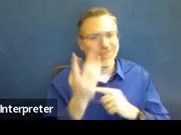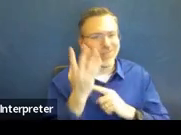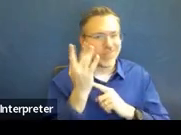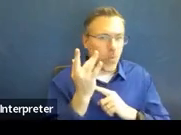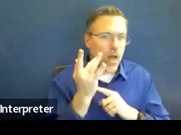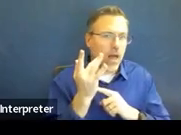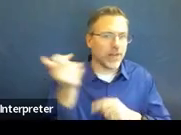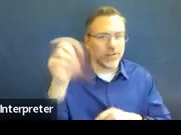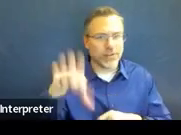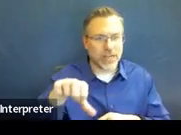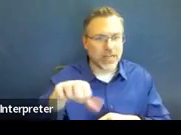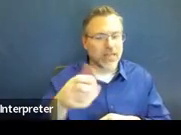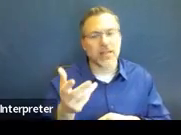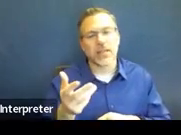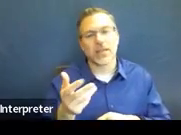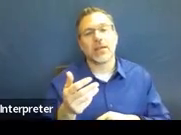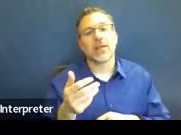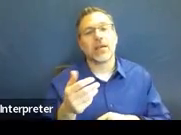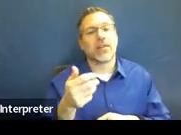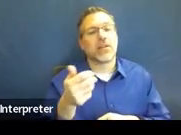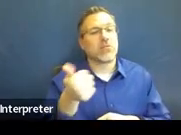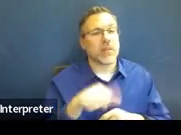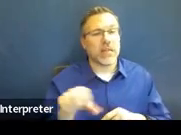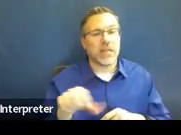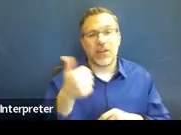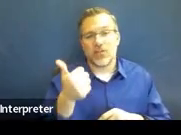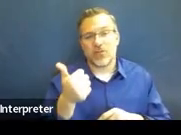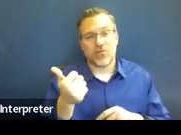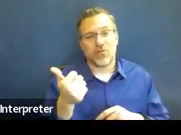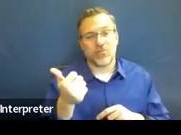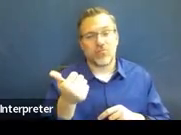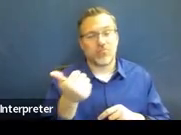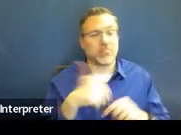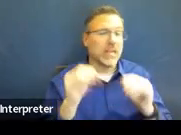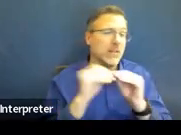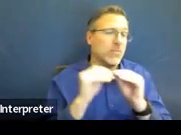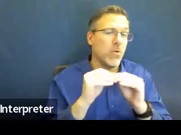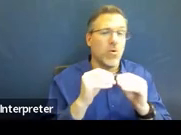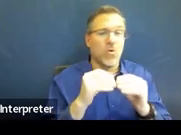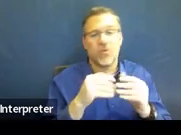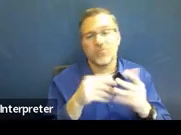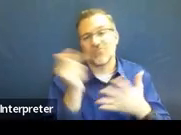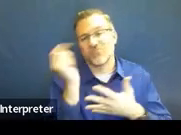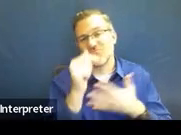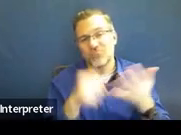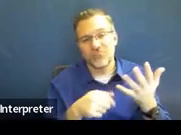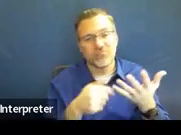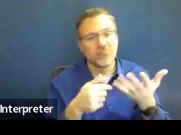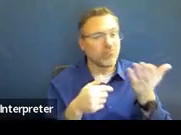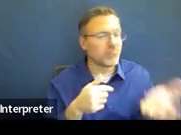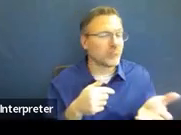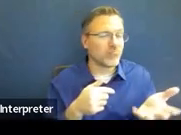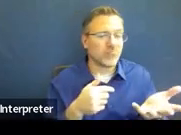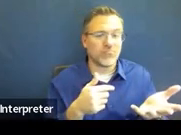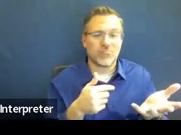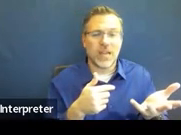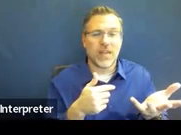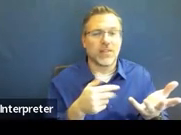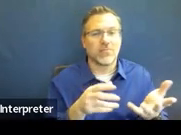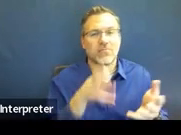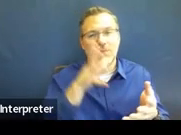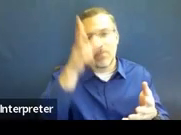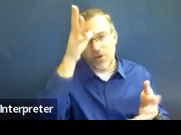rejected, and then any other factors, again, some ideas of what could be put there, and then descriptions by the parent.